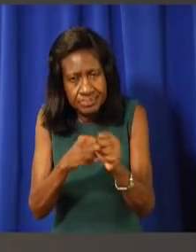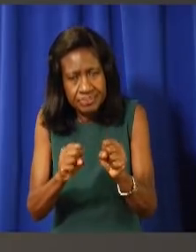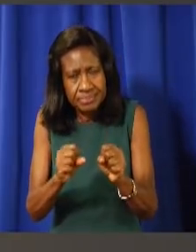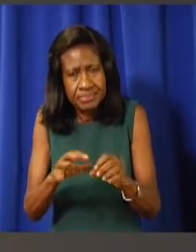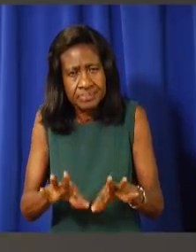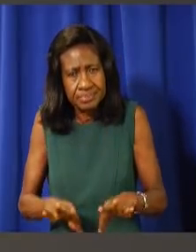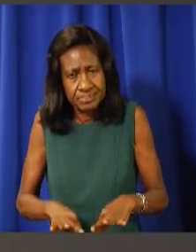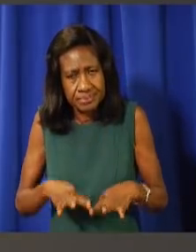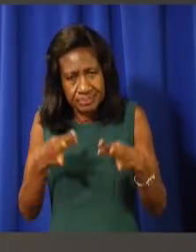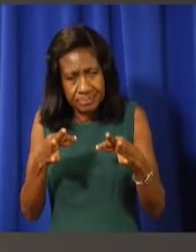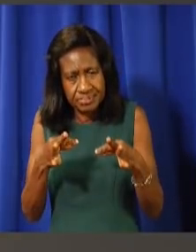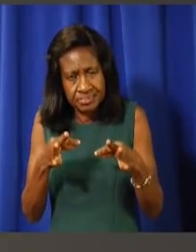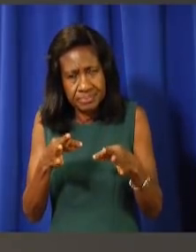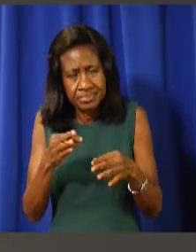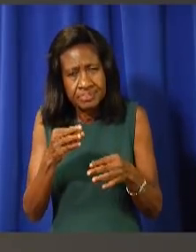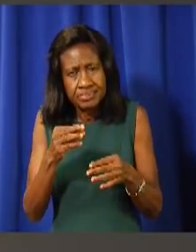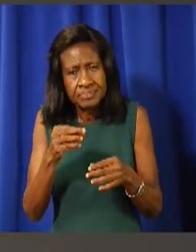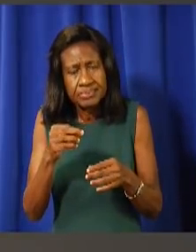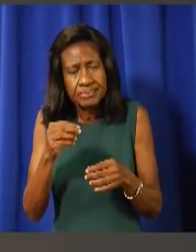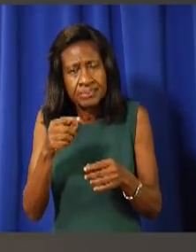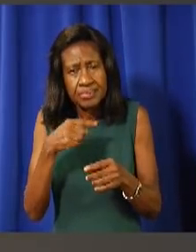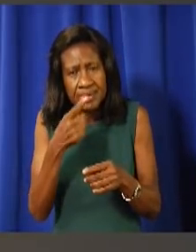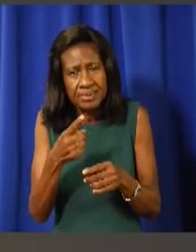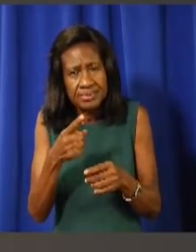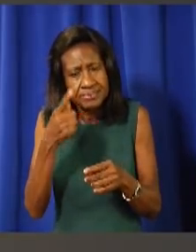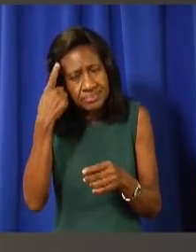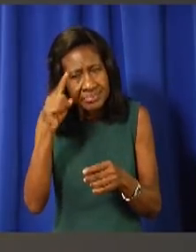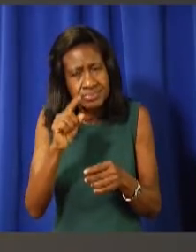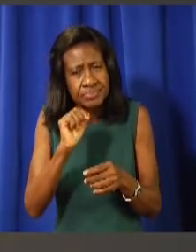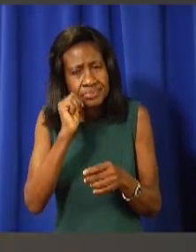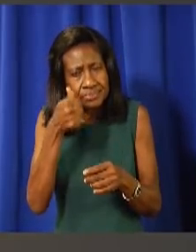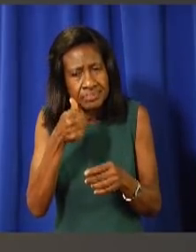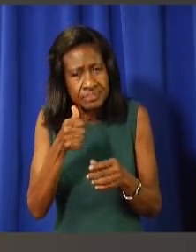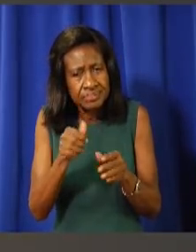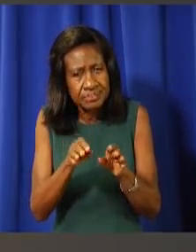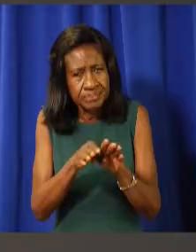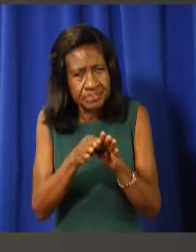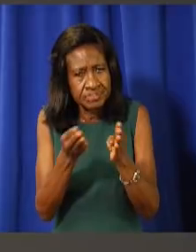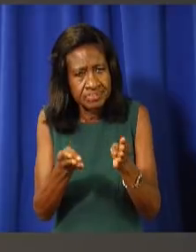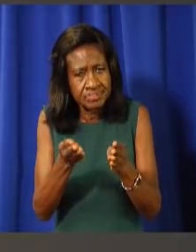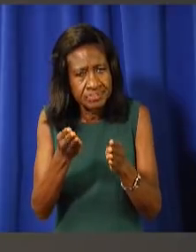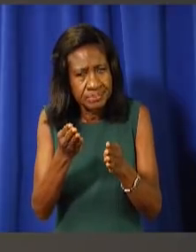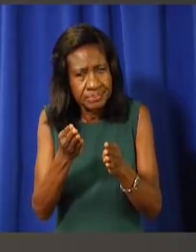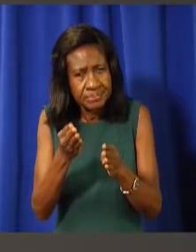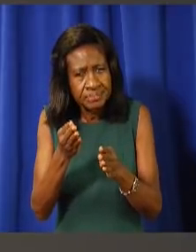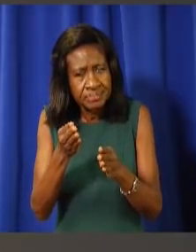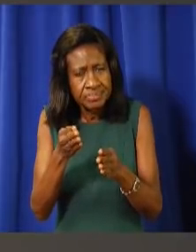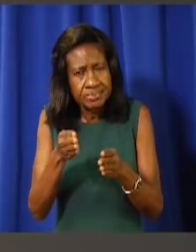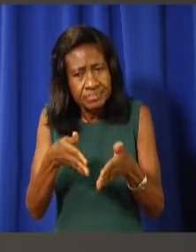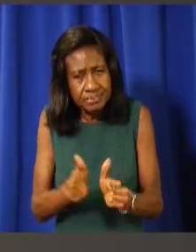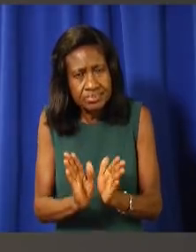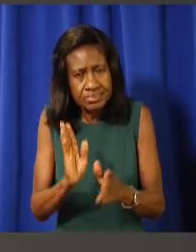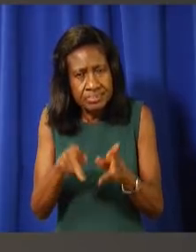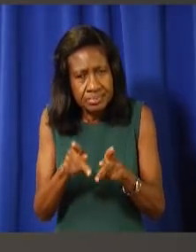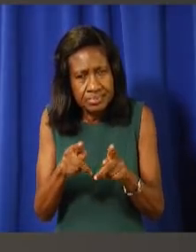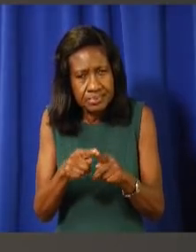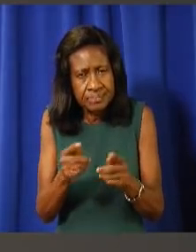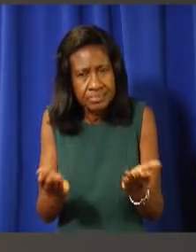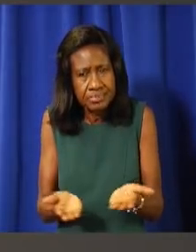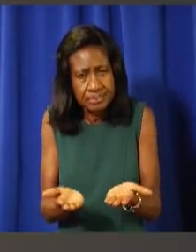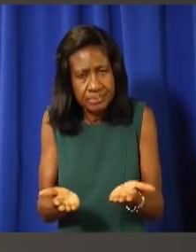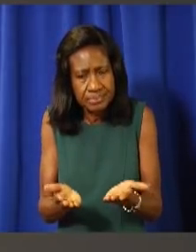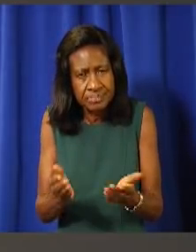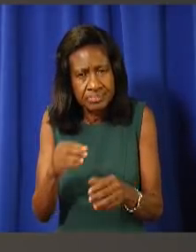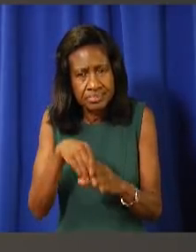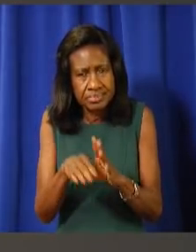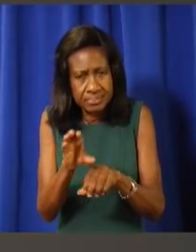Specifically our, in light of tomorrow's reopening, what are some of the red flags that you'll be looking for that would signal the